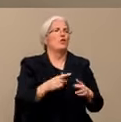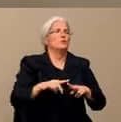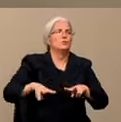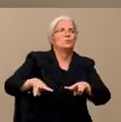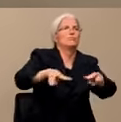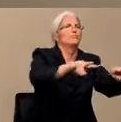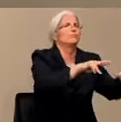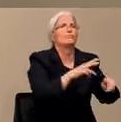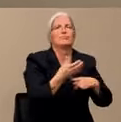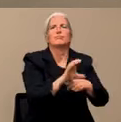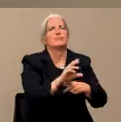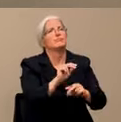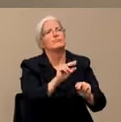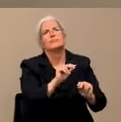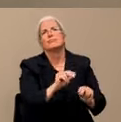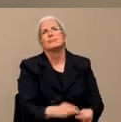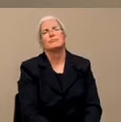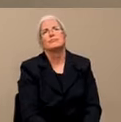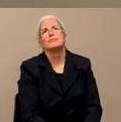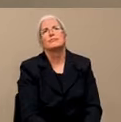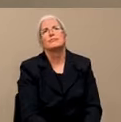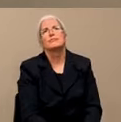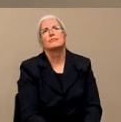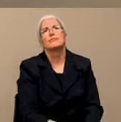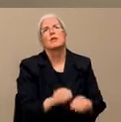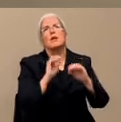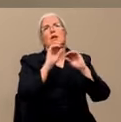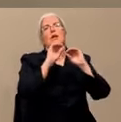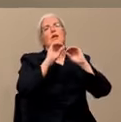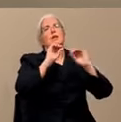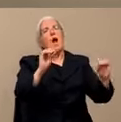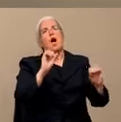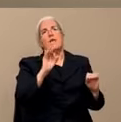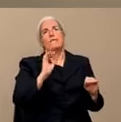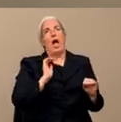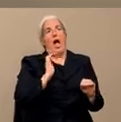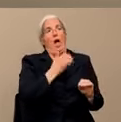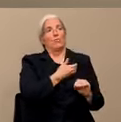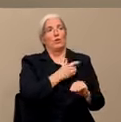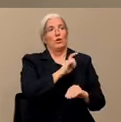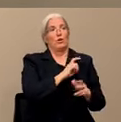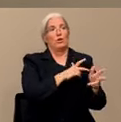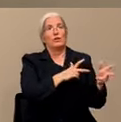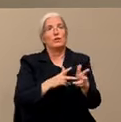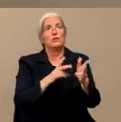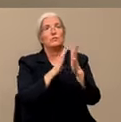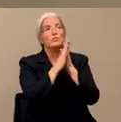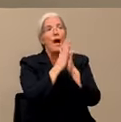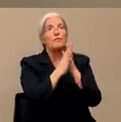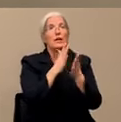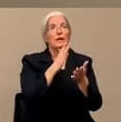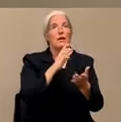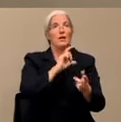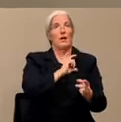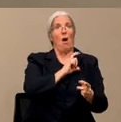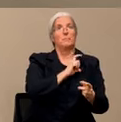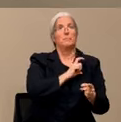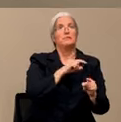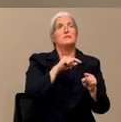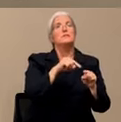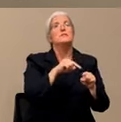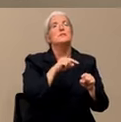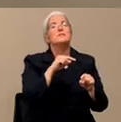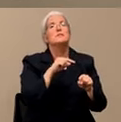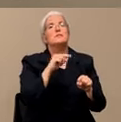None of our local law enforcement agencies are doing traffic stops related to this. You may see traffic enforcement as part of our routine